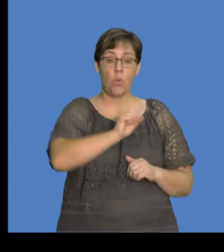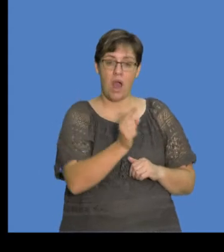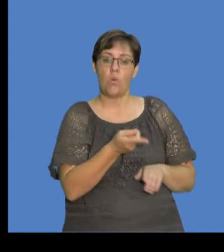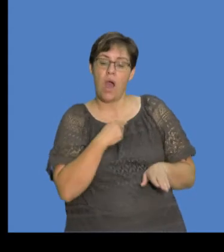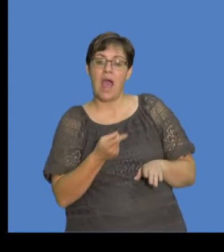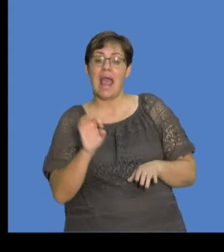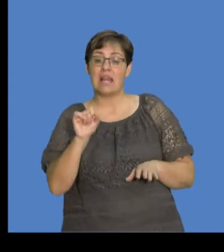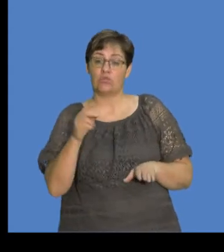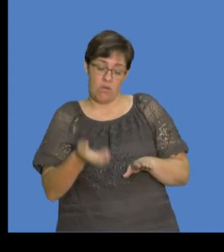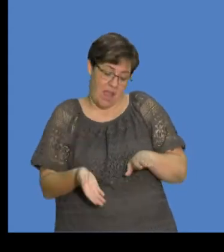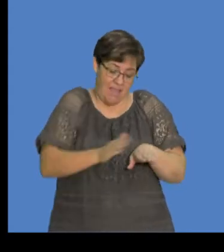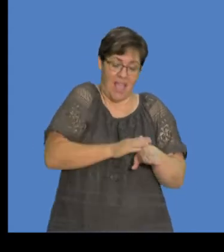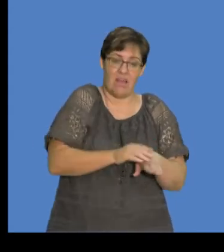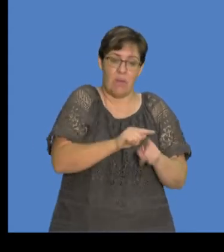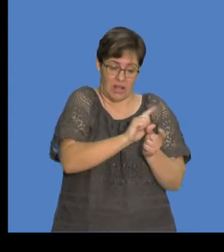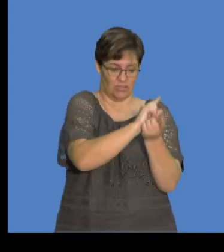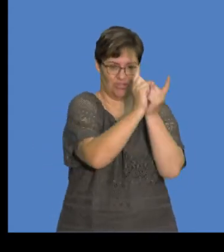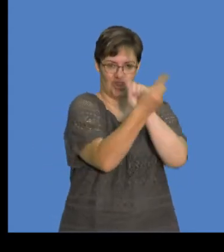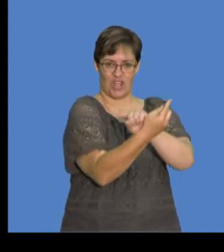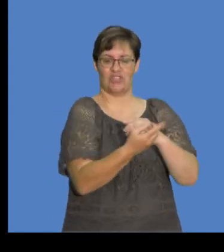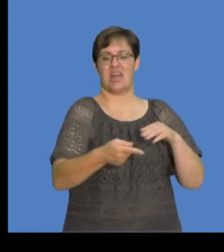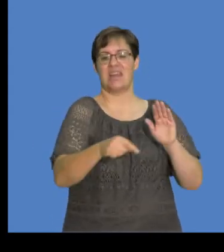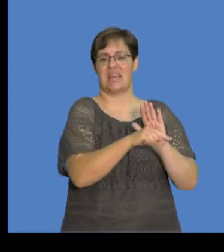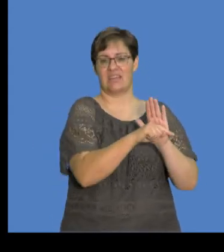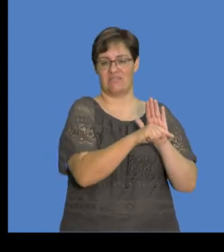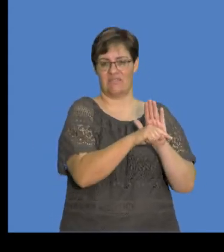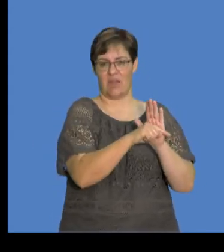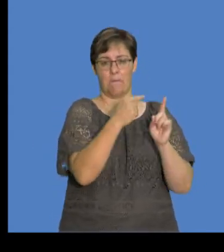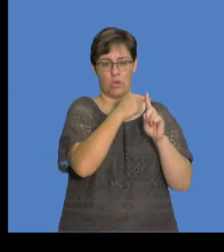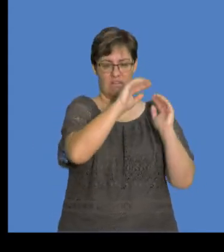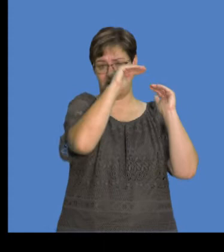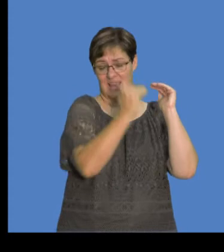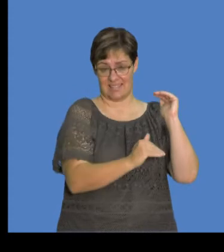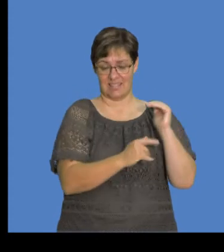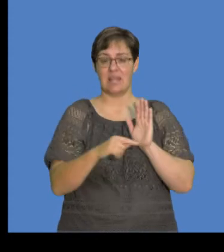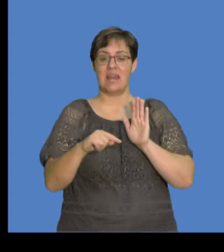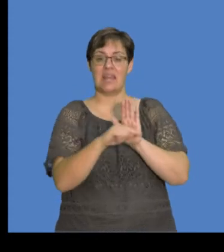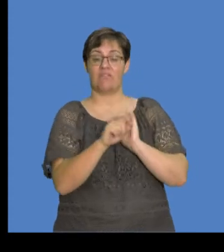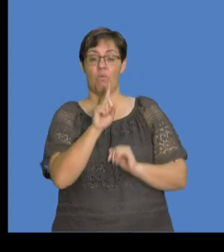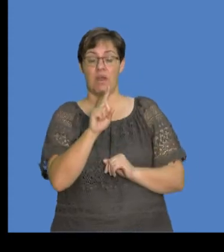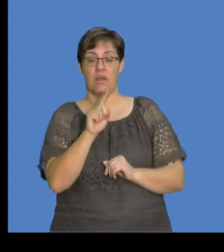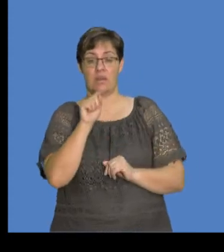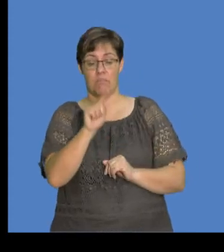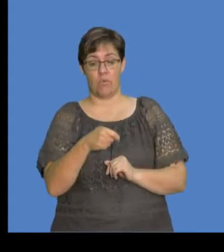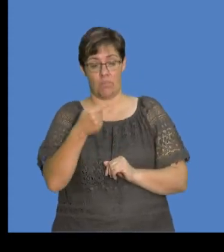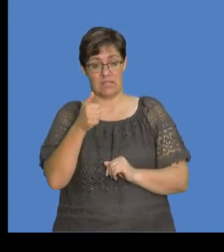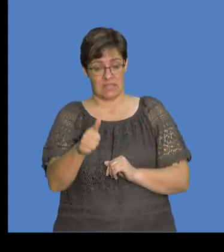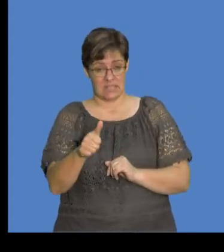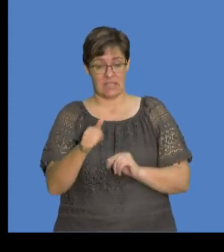negative? Because Q1 gained electrons, it became more negative. In other words, it became less positive, so which is negative 1 comma 6